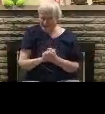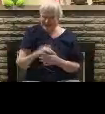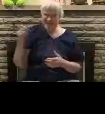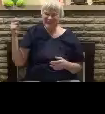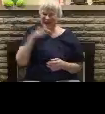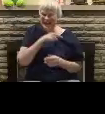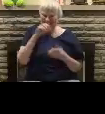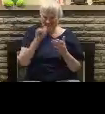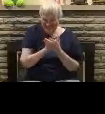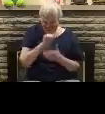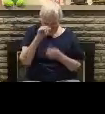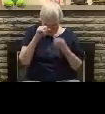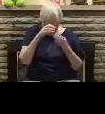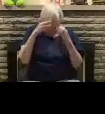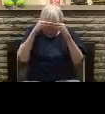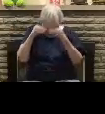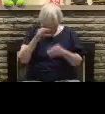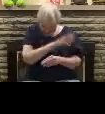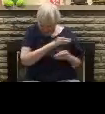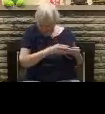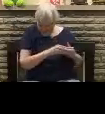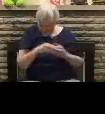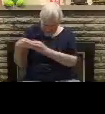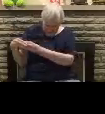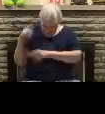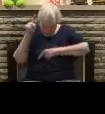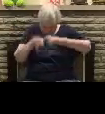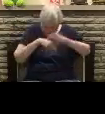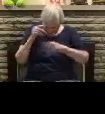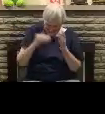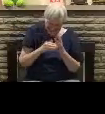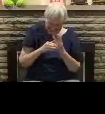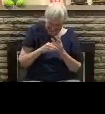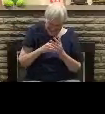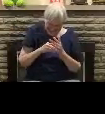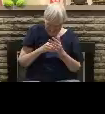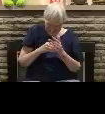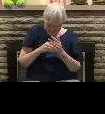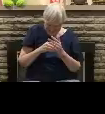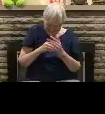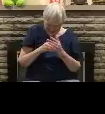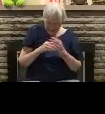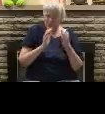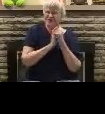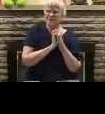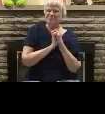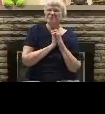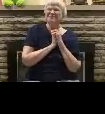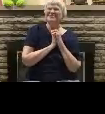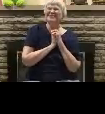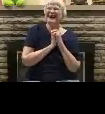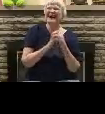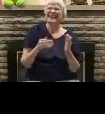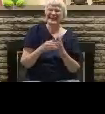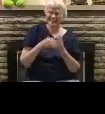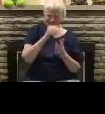delusion and they will lead people to worship Antichrist. So what's the what's the cure?